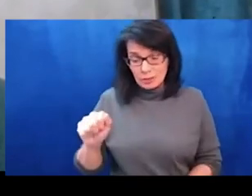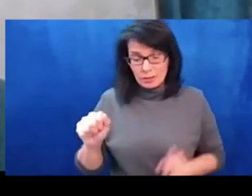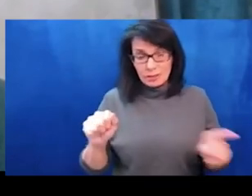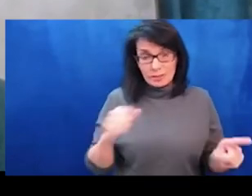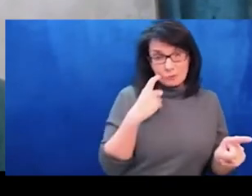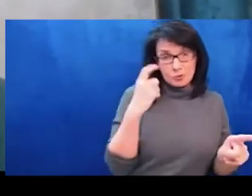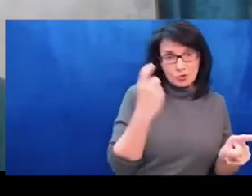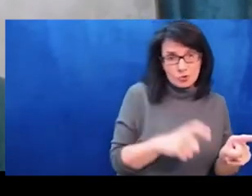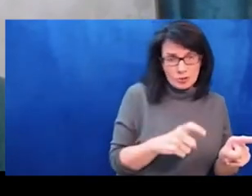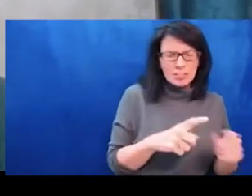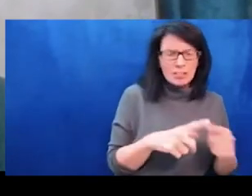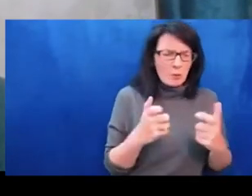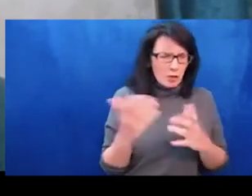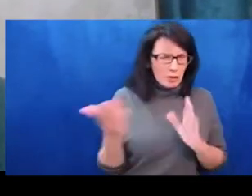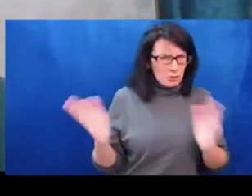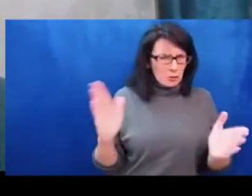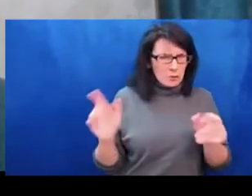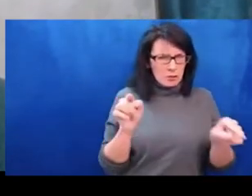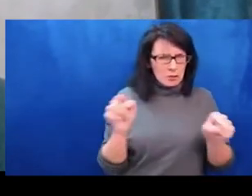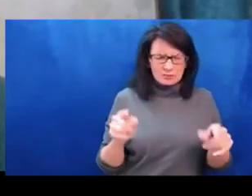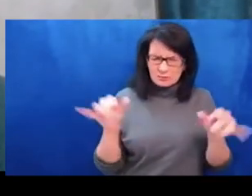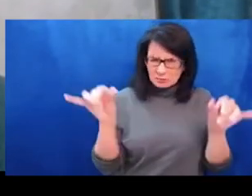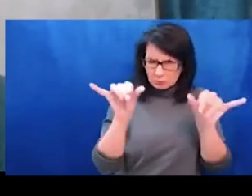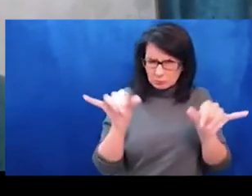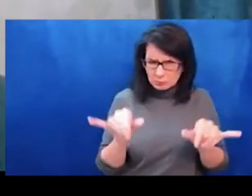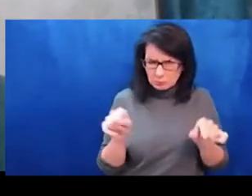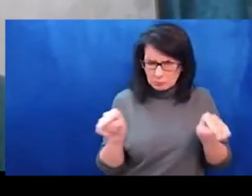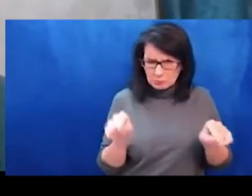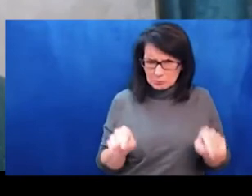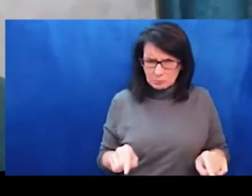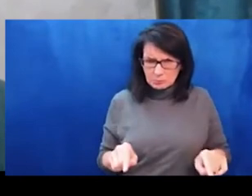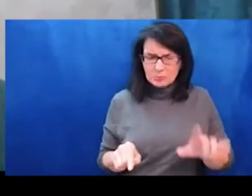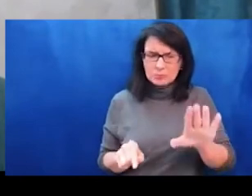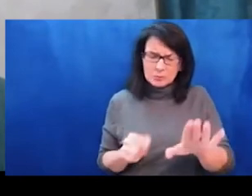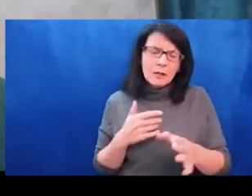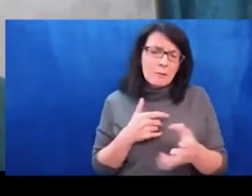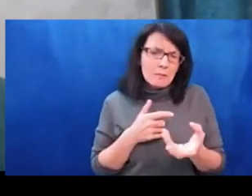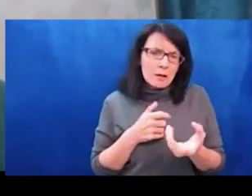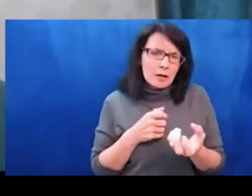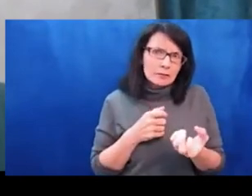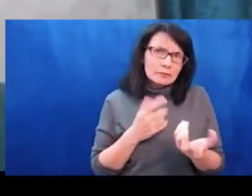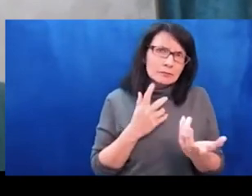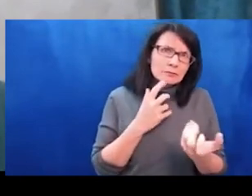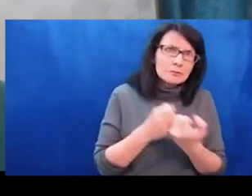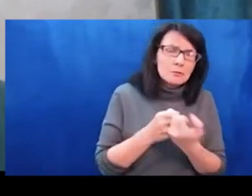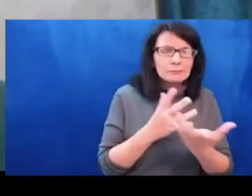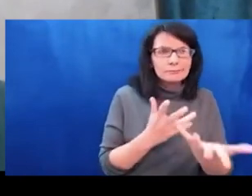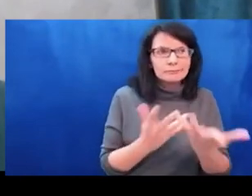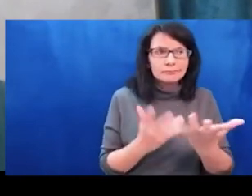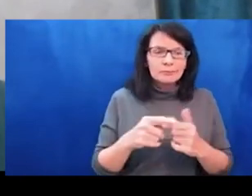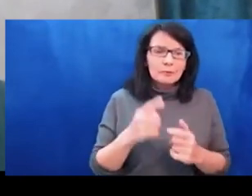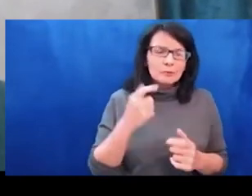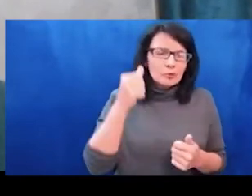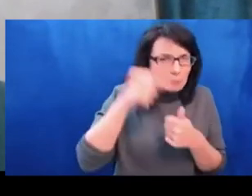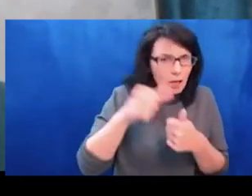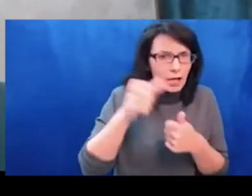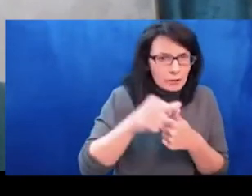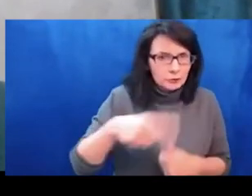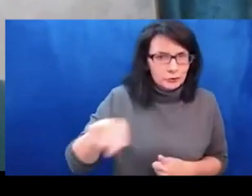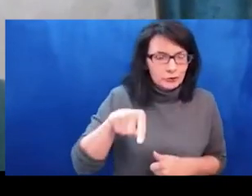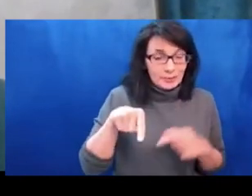of Iran and its recruited militias. But Vladimir Putin stepped in in 2015,